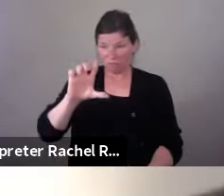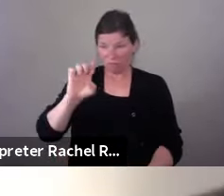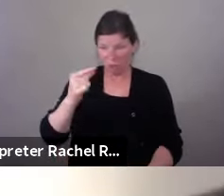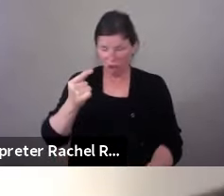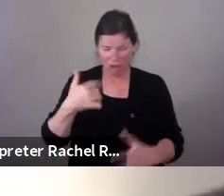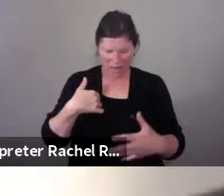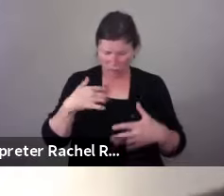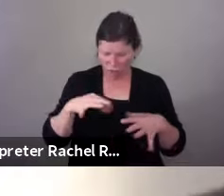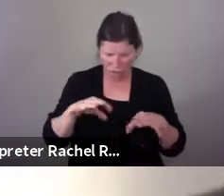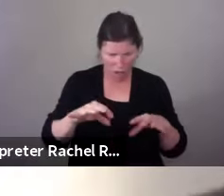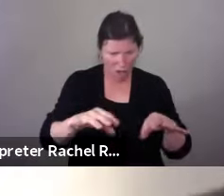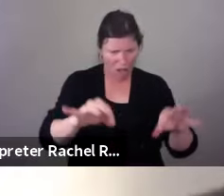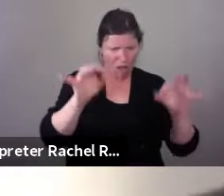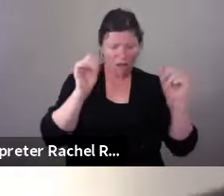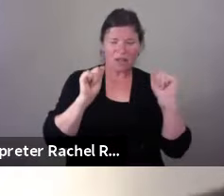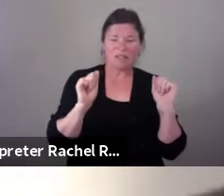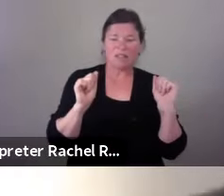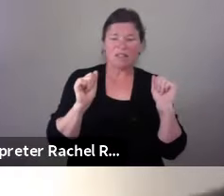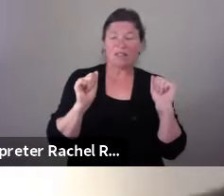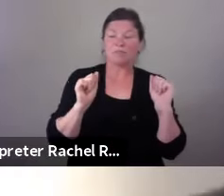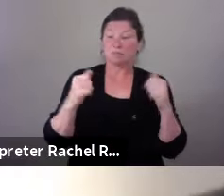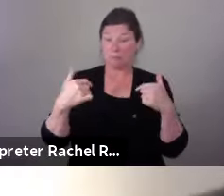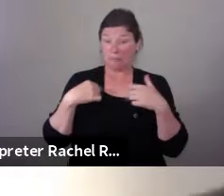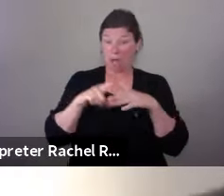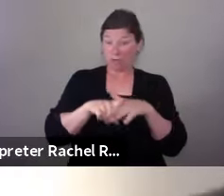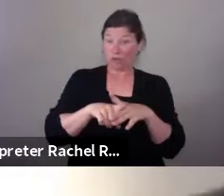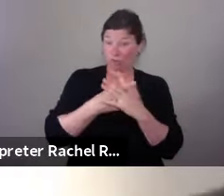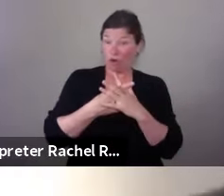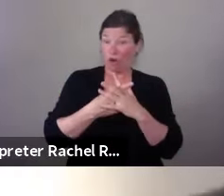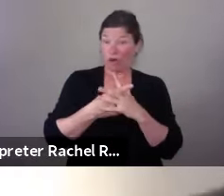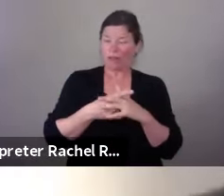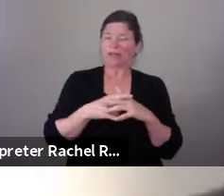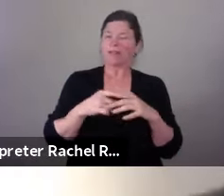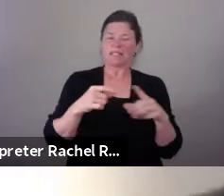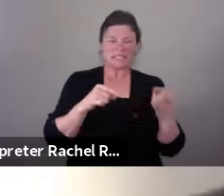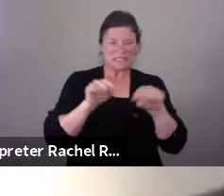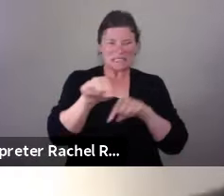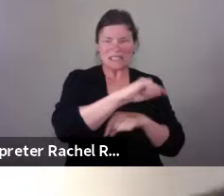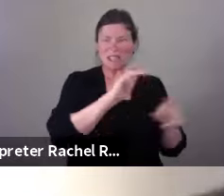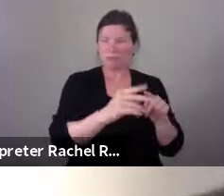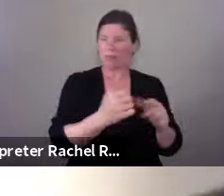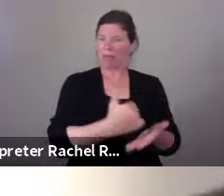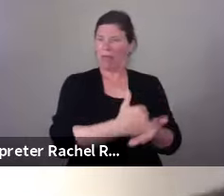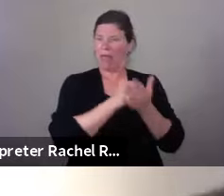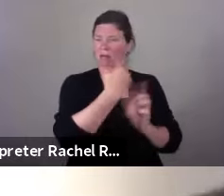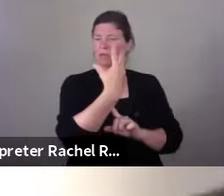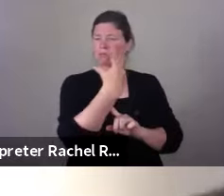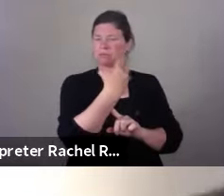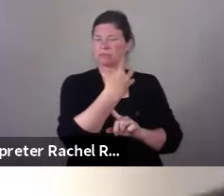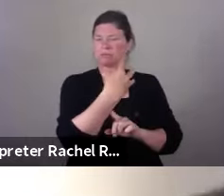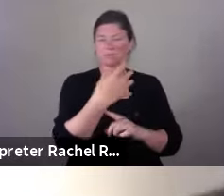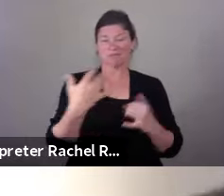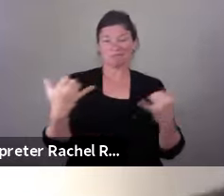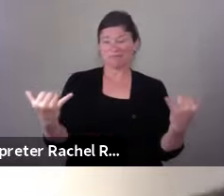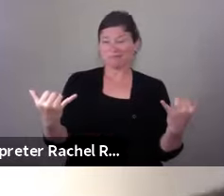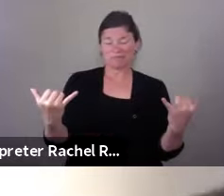And when I first started, I had people around me that were helping me do the videos. Now, it's gotten to a point where I've just